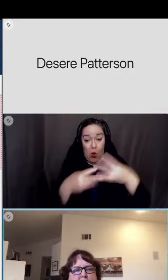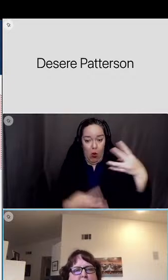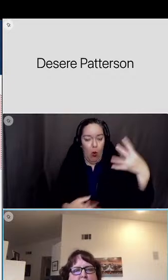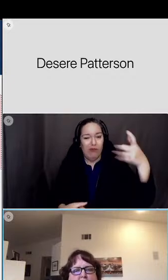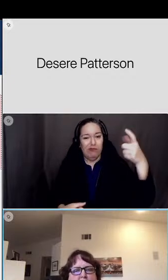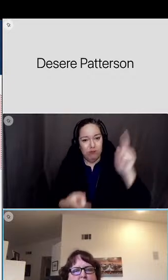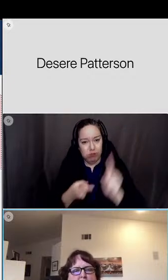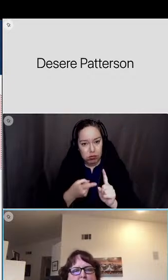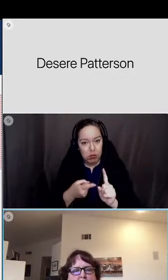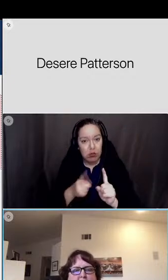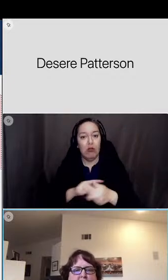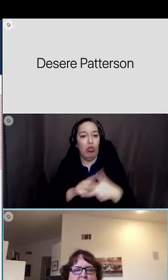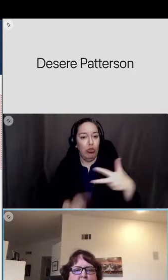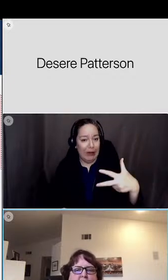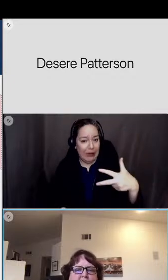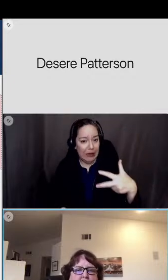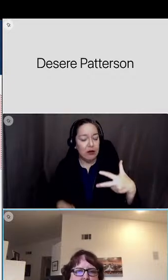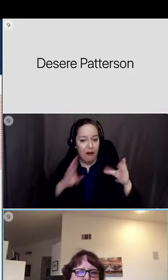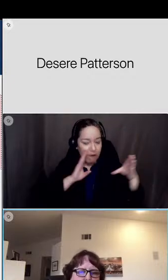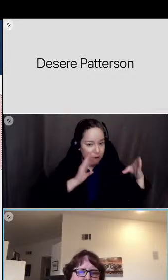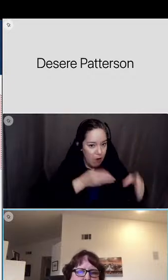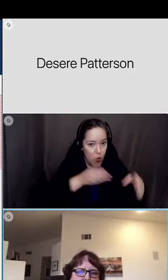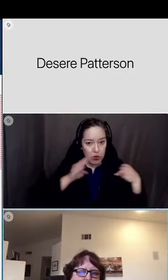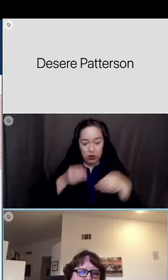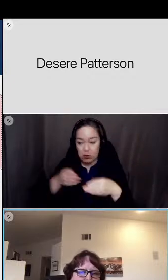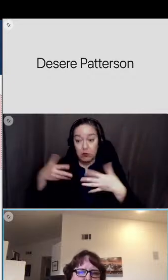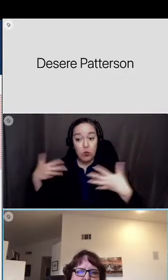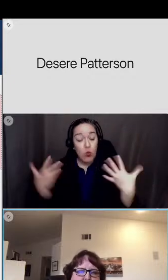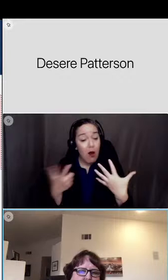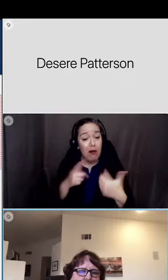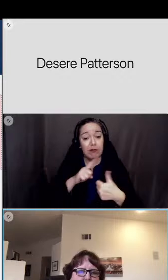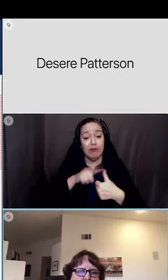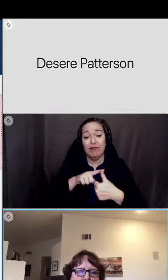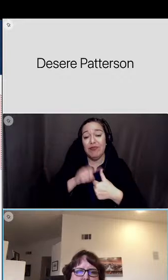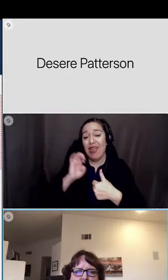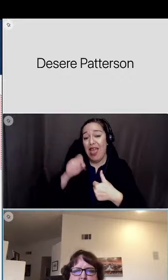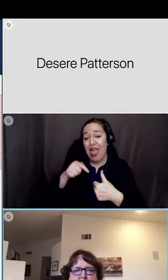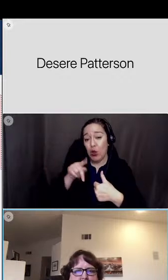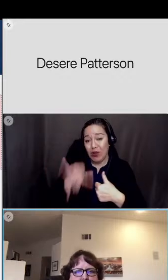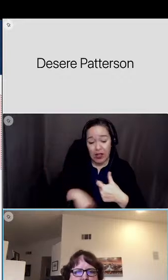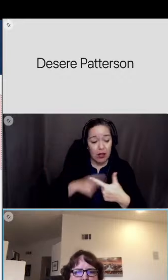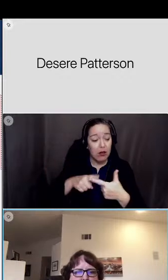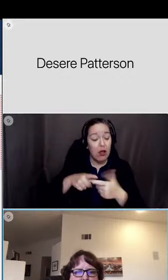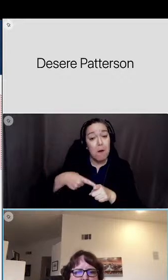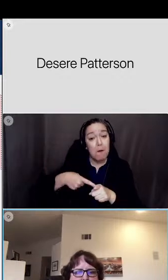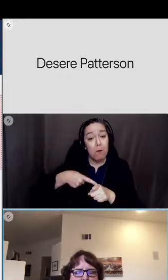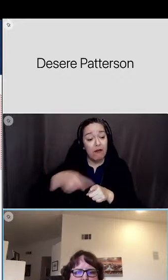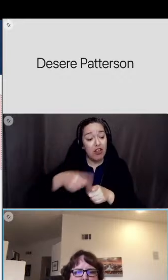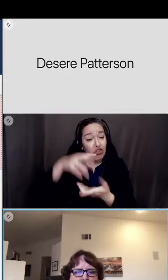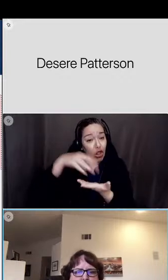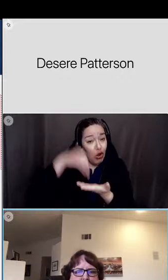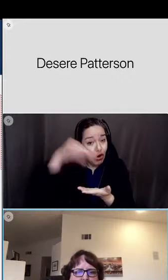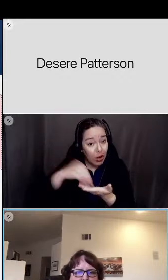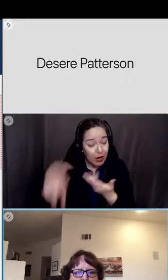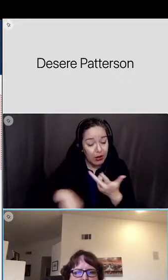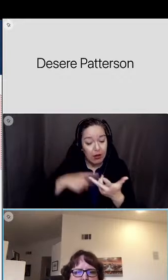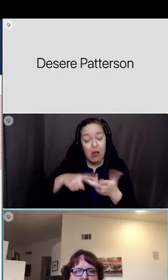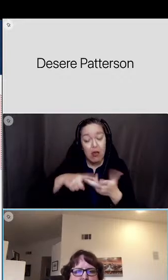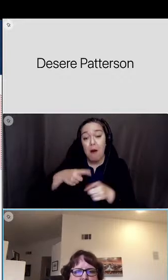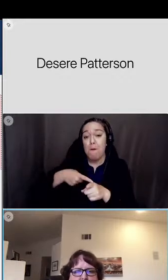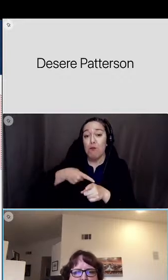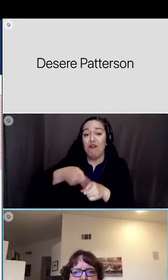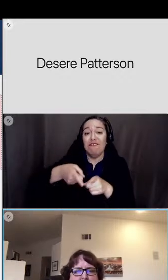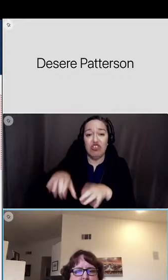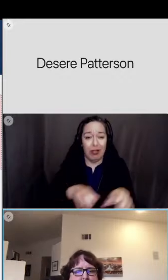focus areas and so these areas are equity professional learning and professionalism and so these are the three